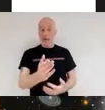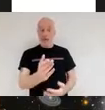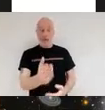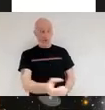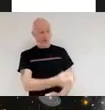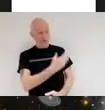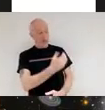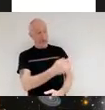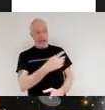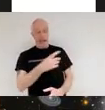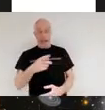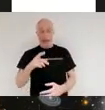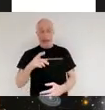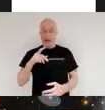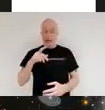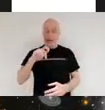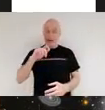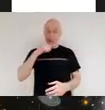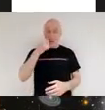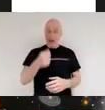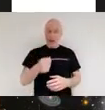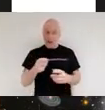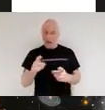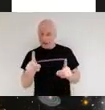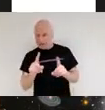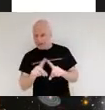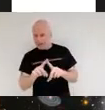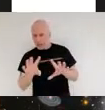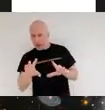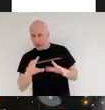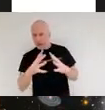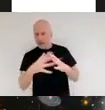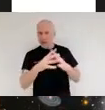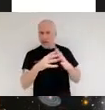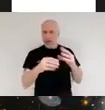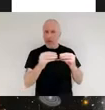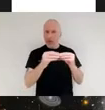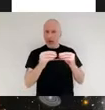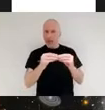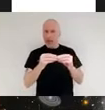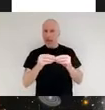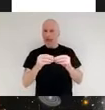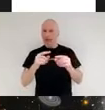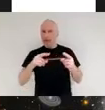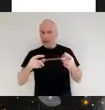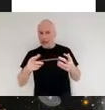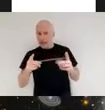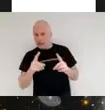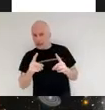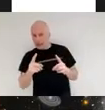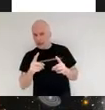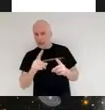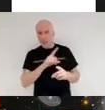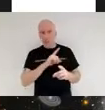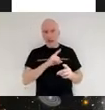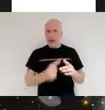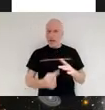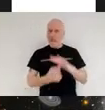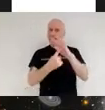web telescope is what it's going to be doing where it's doing that from and why it's important